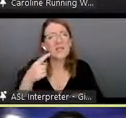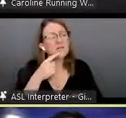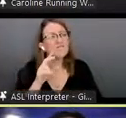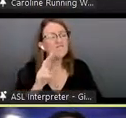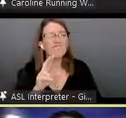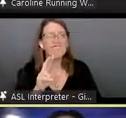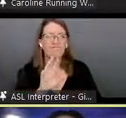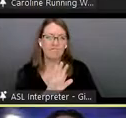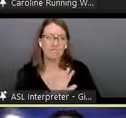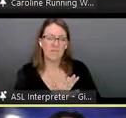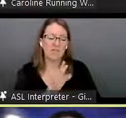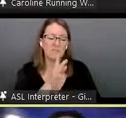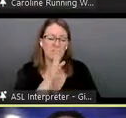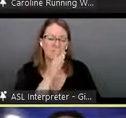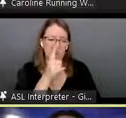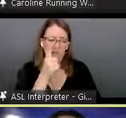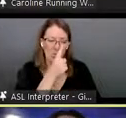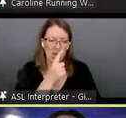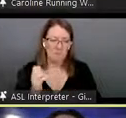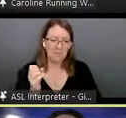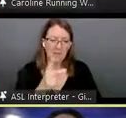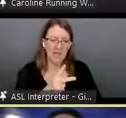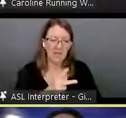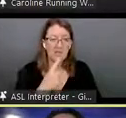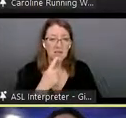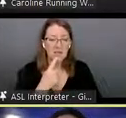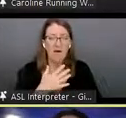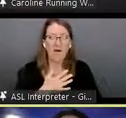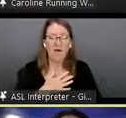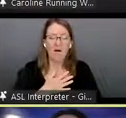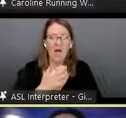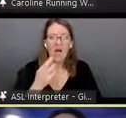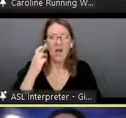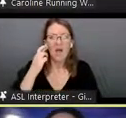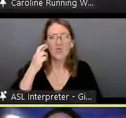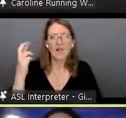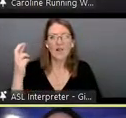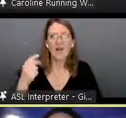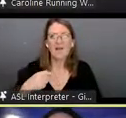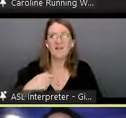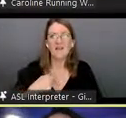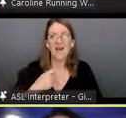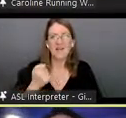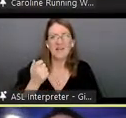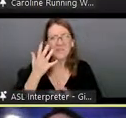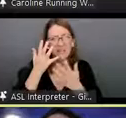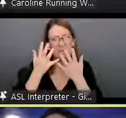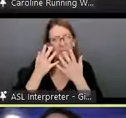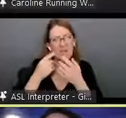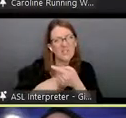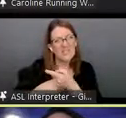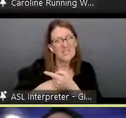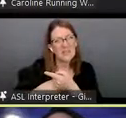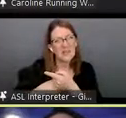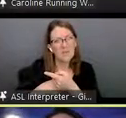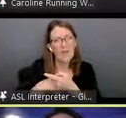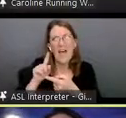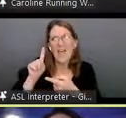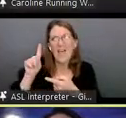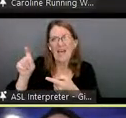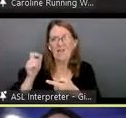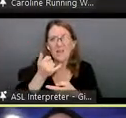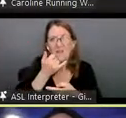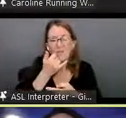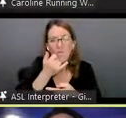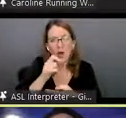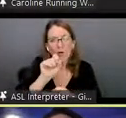and then i realized that i could i had kind of embarrassed him like and i had asked the wrong question and why